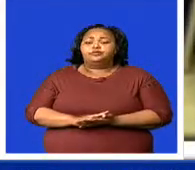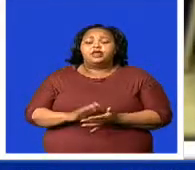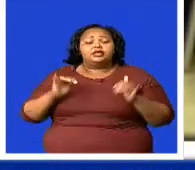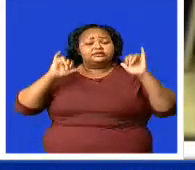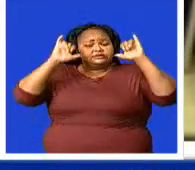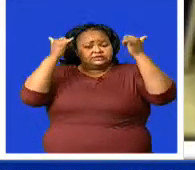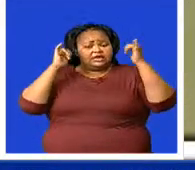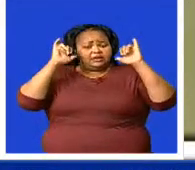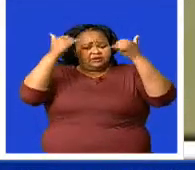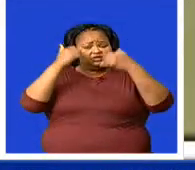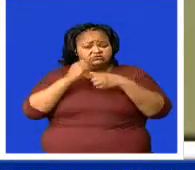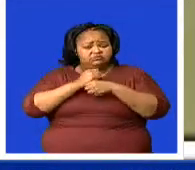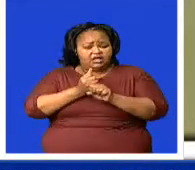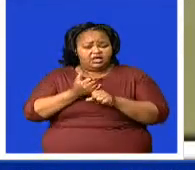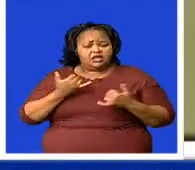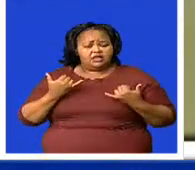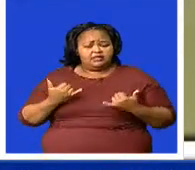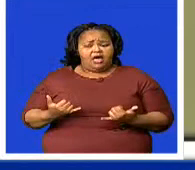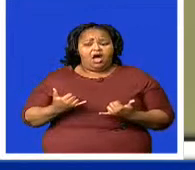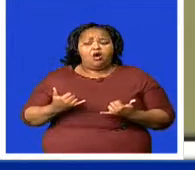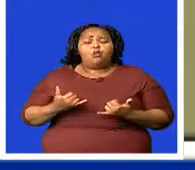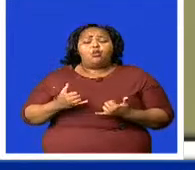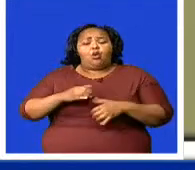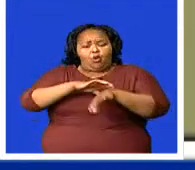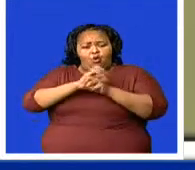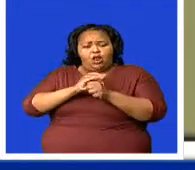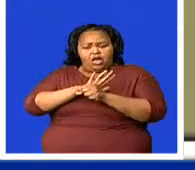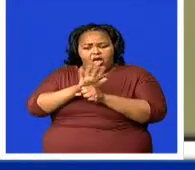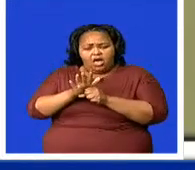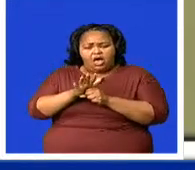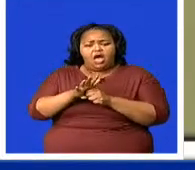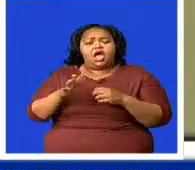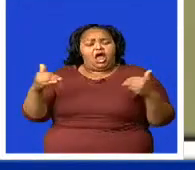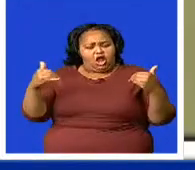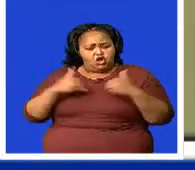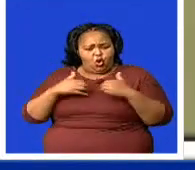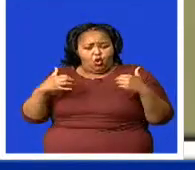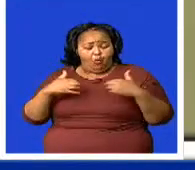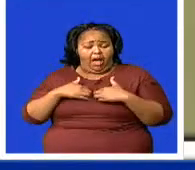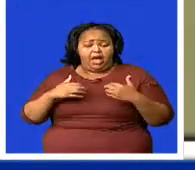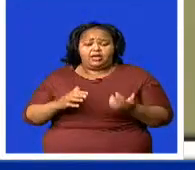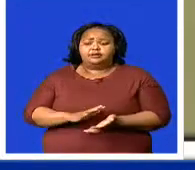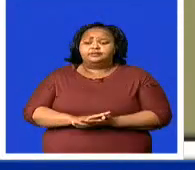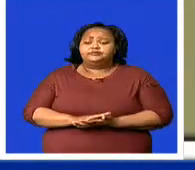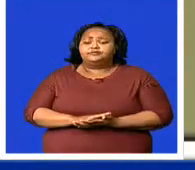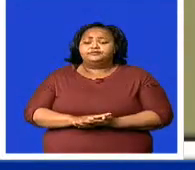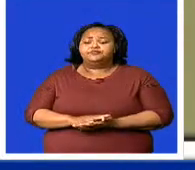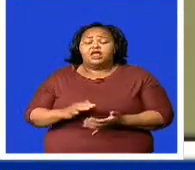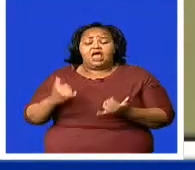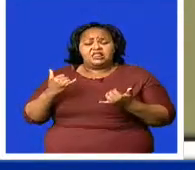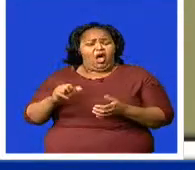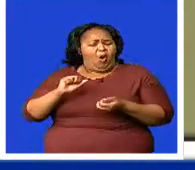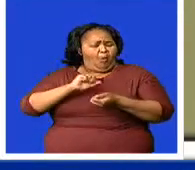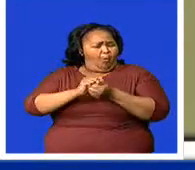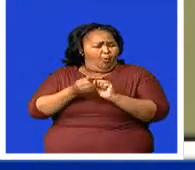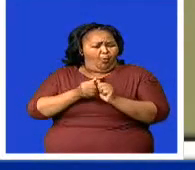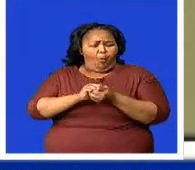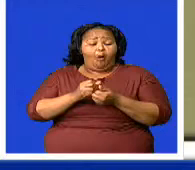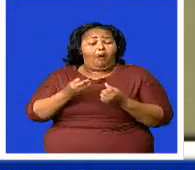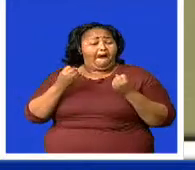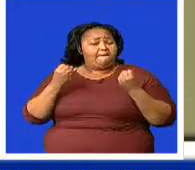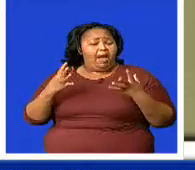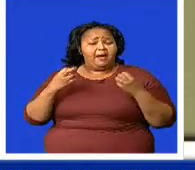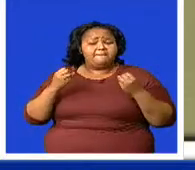this event has come in the midst of COVID-19 pandemic, which has presented to us great challenges in the